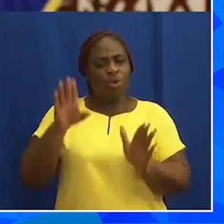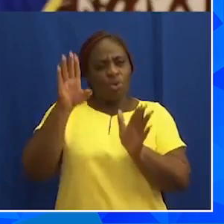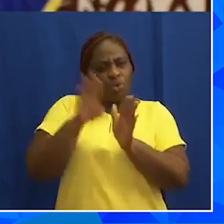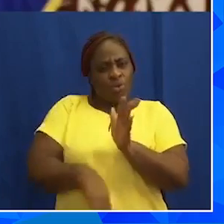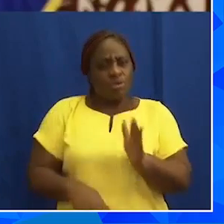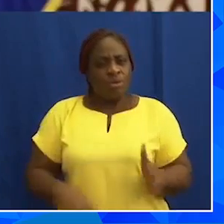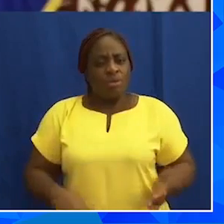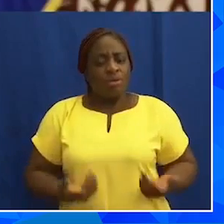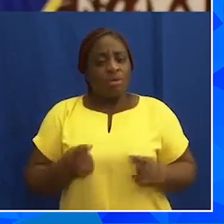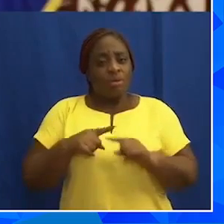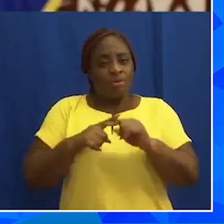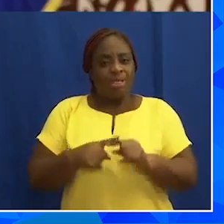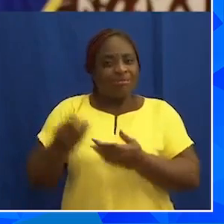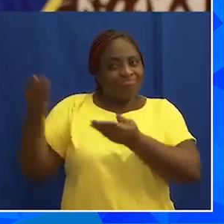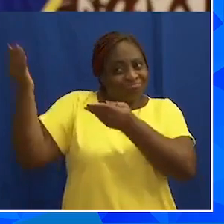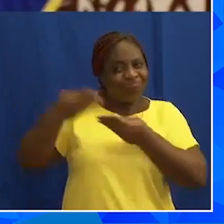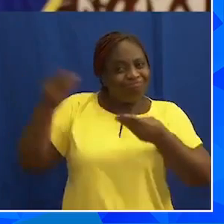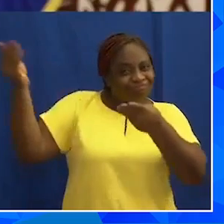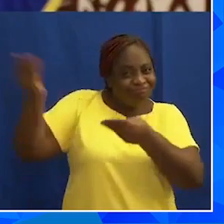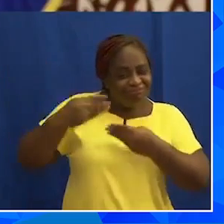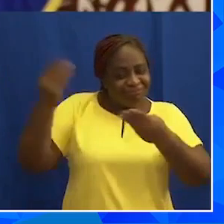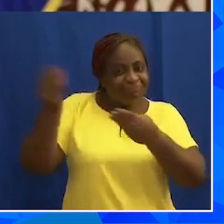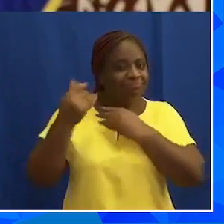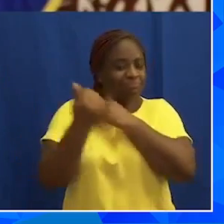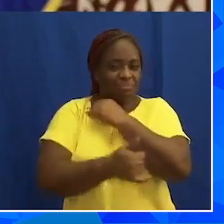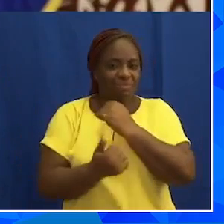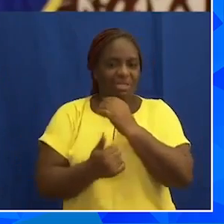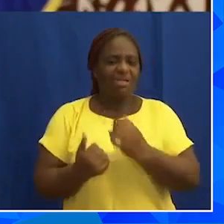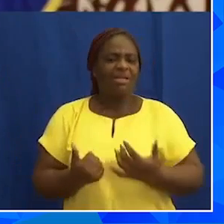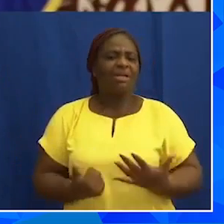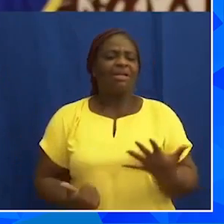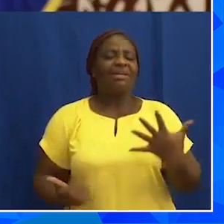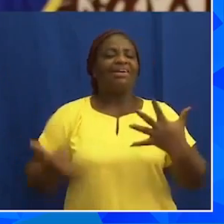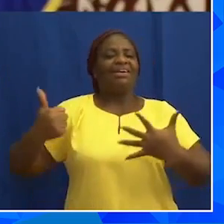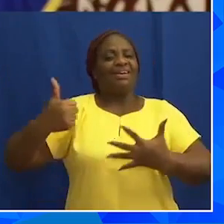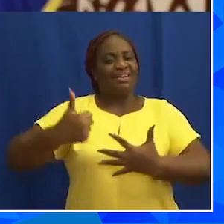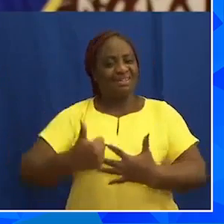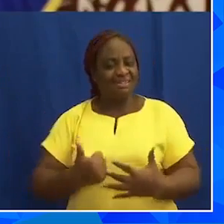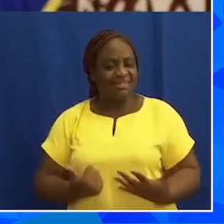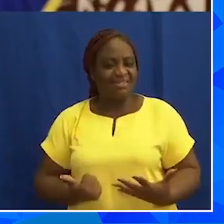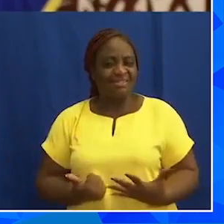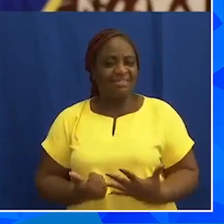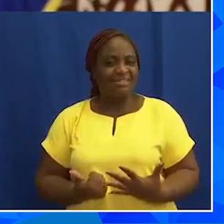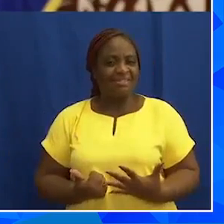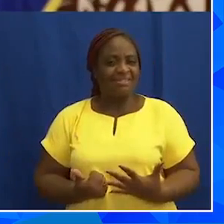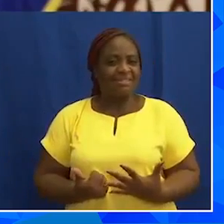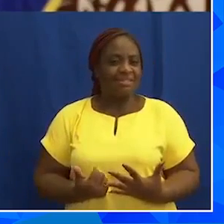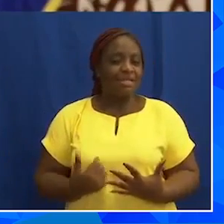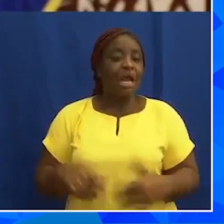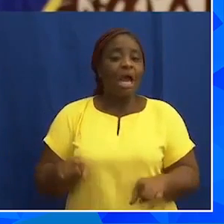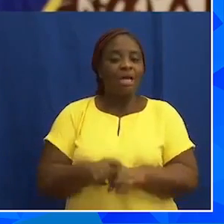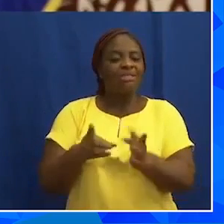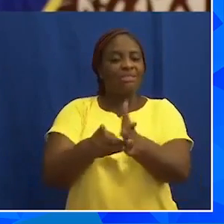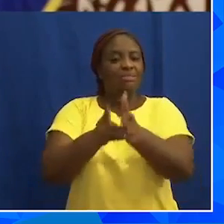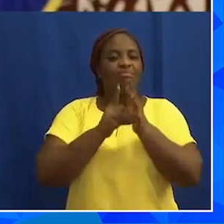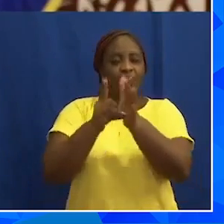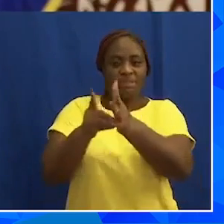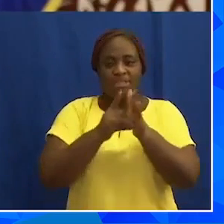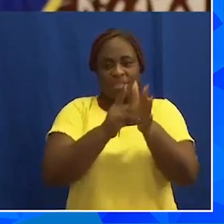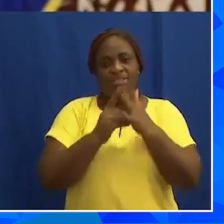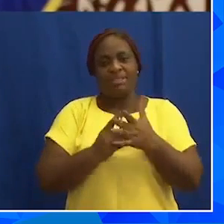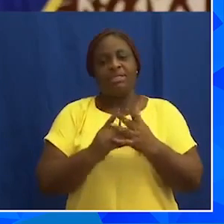dependence on imported goods and enhance our self-reliance, as demanded by our